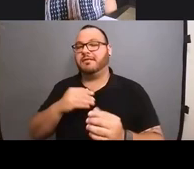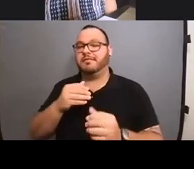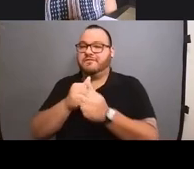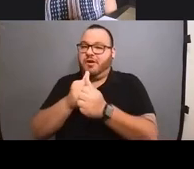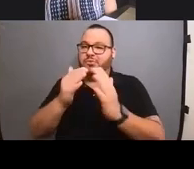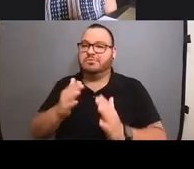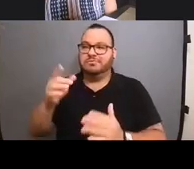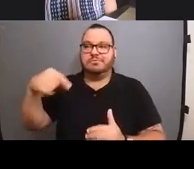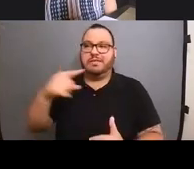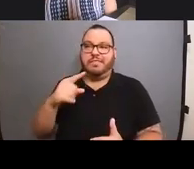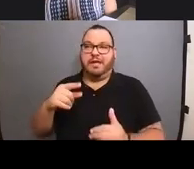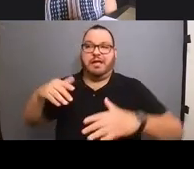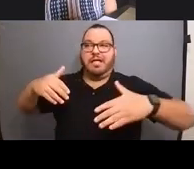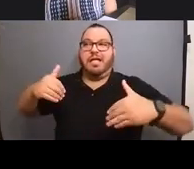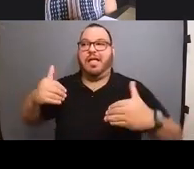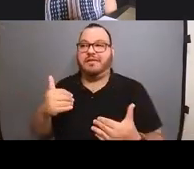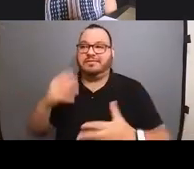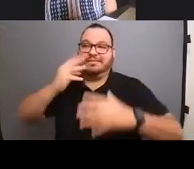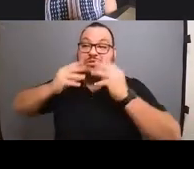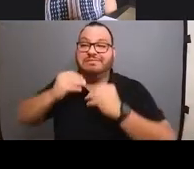yeah, I like to, uh,